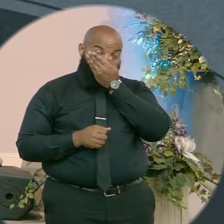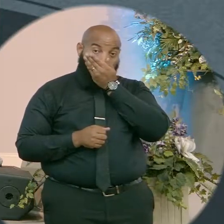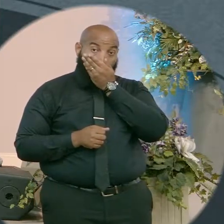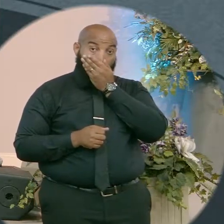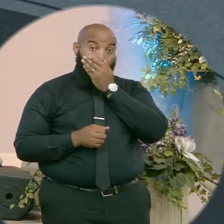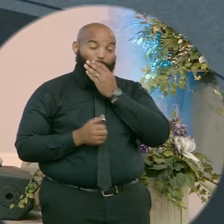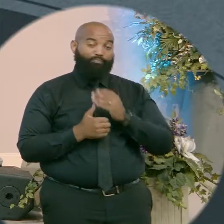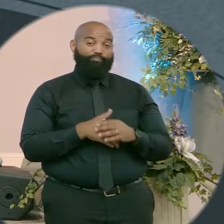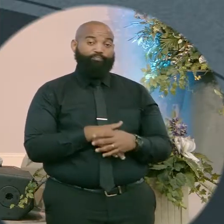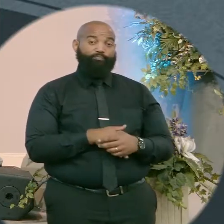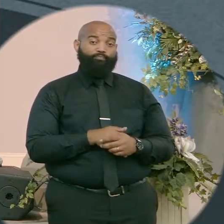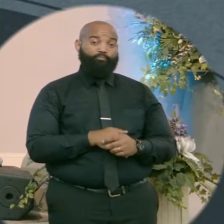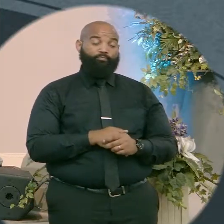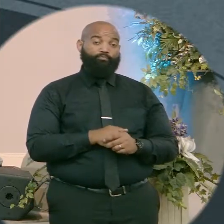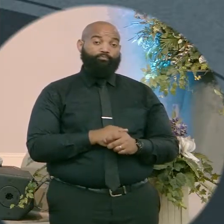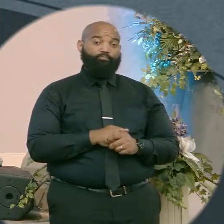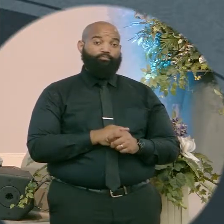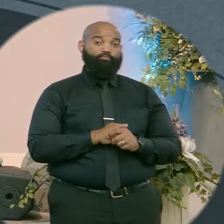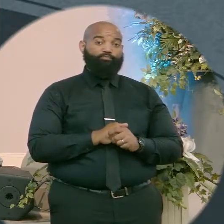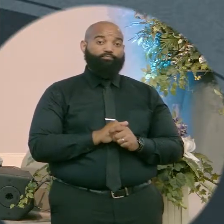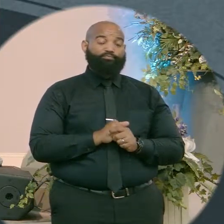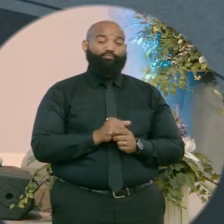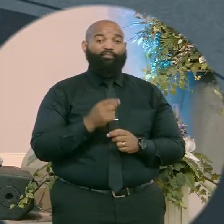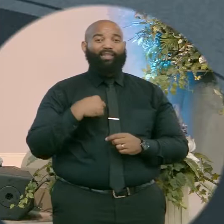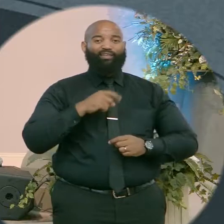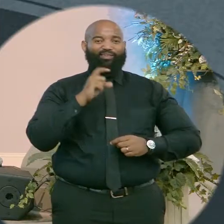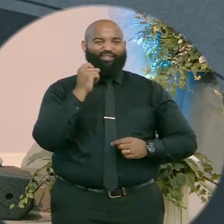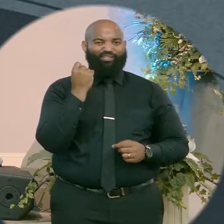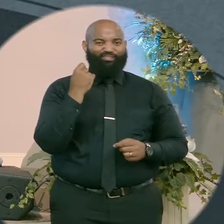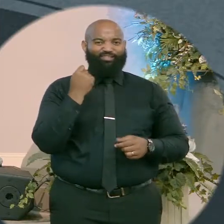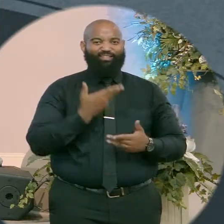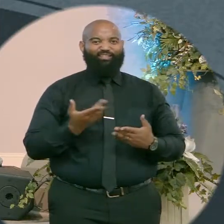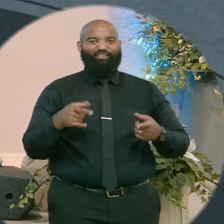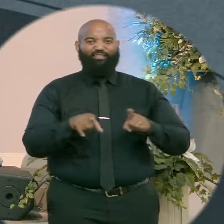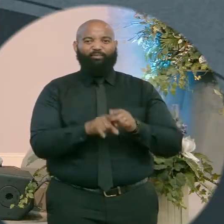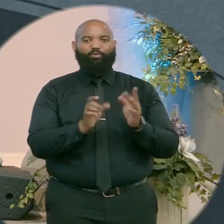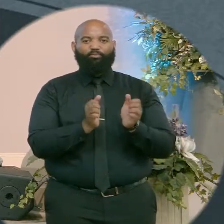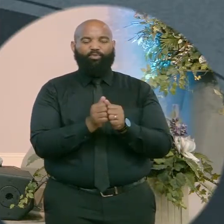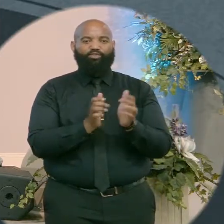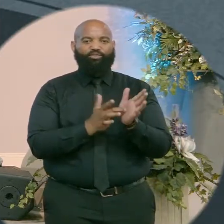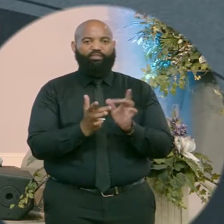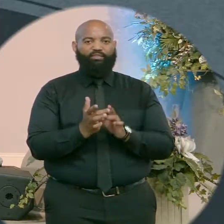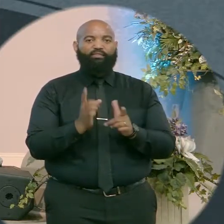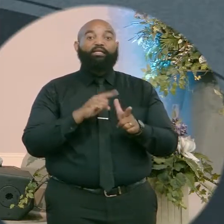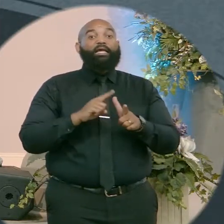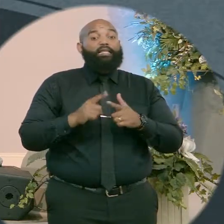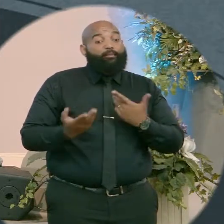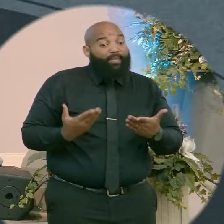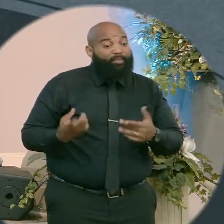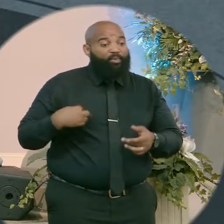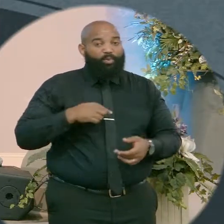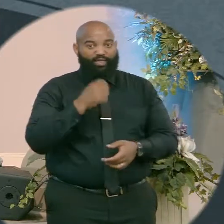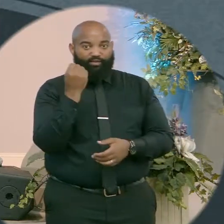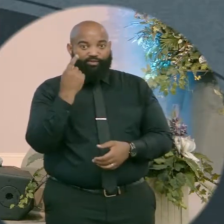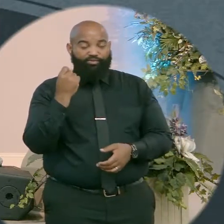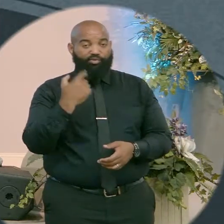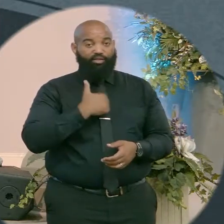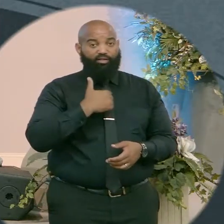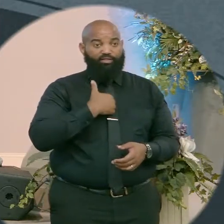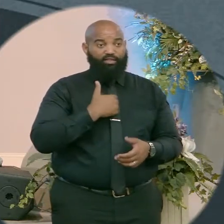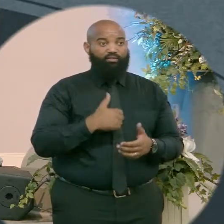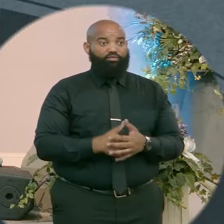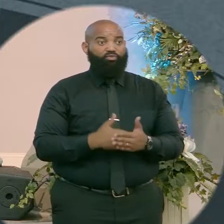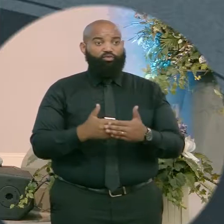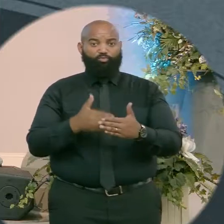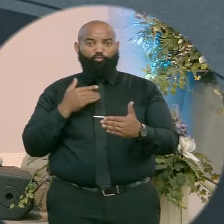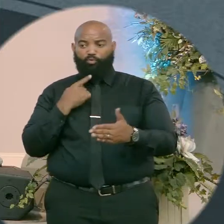to walk through this walk of what happens with Jesus so we can get a better understanding of what's going on with us. See, before we talk about this temptation,